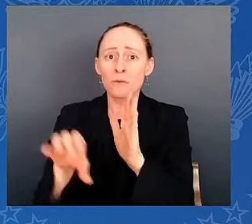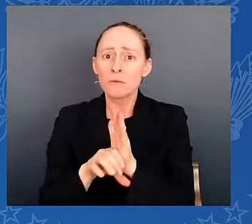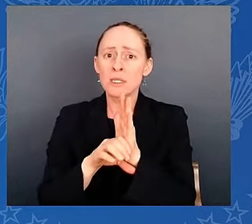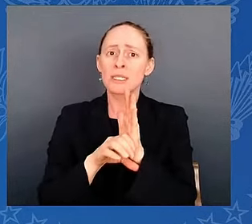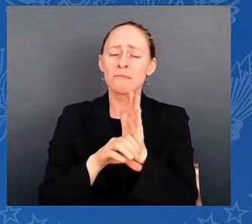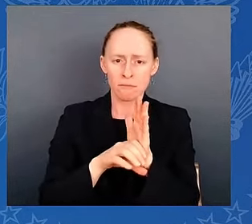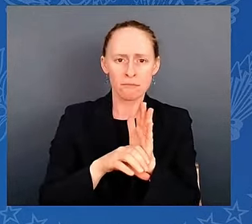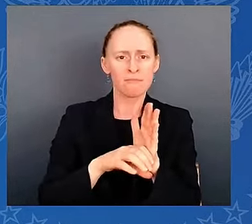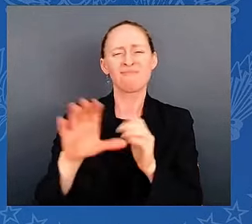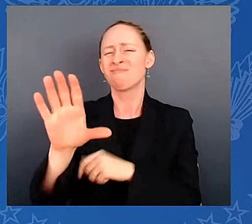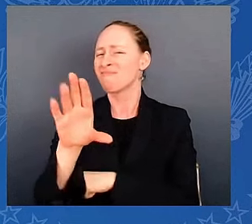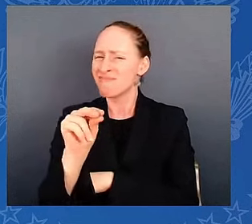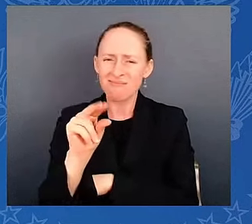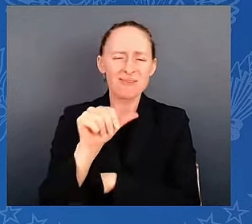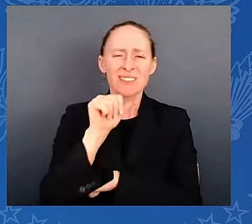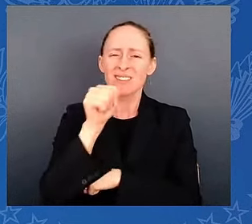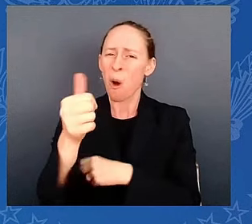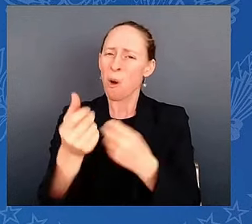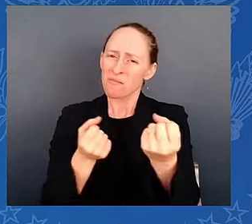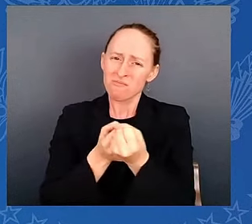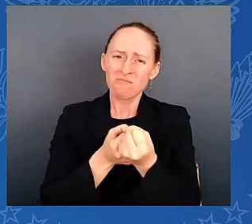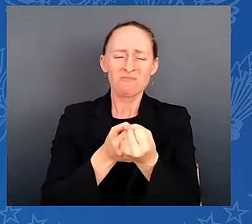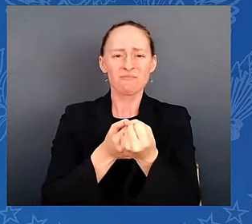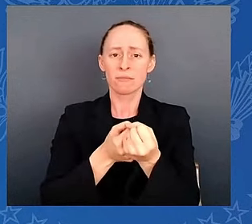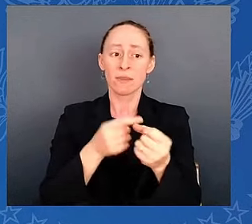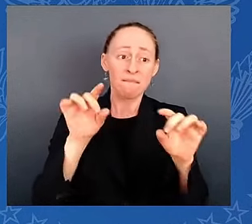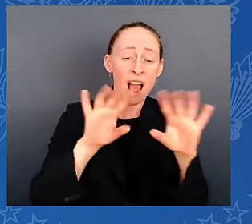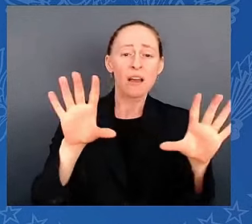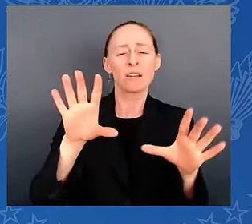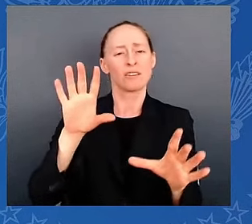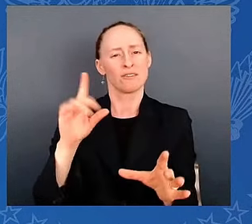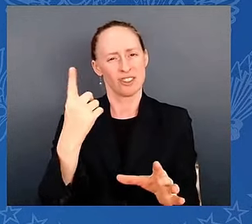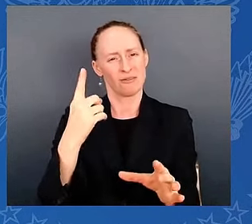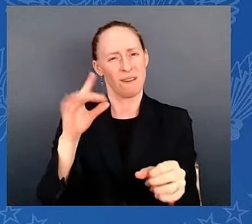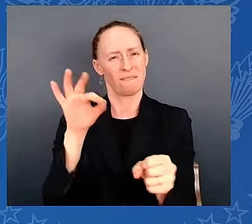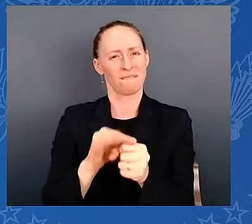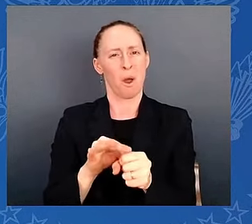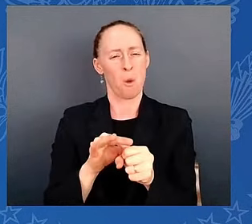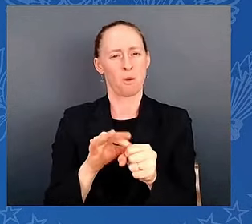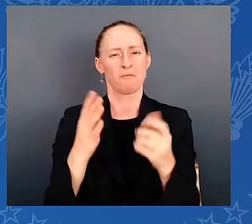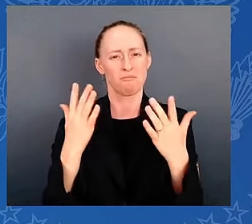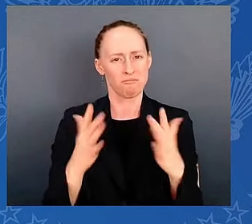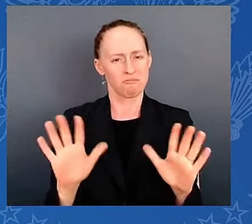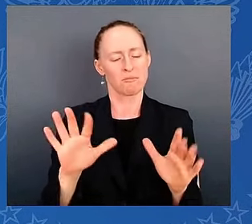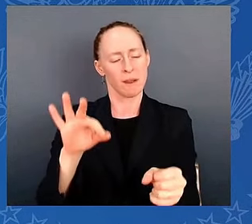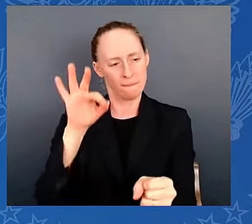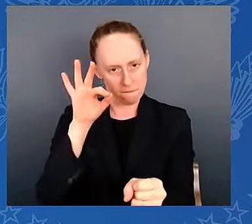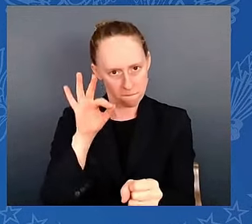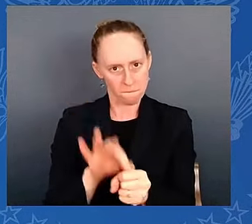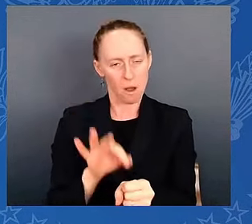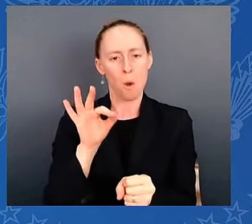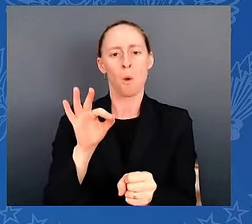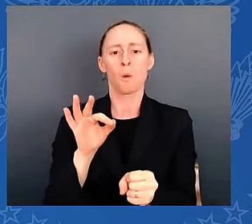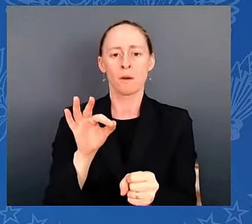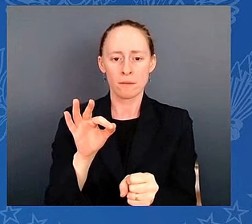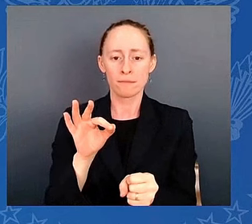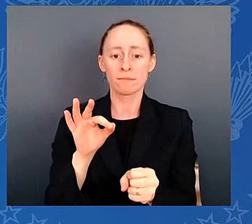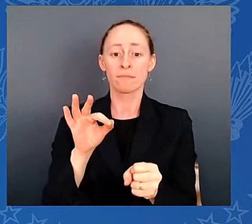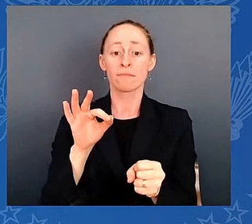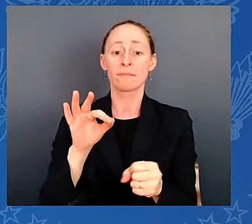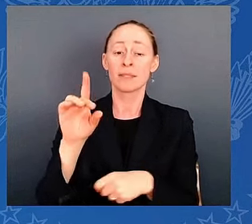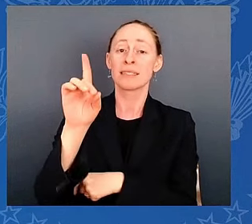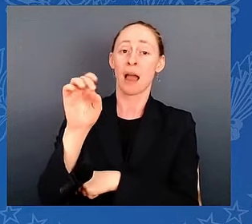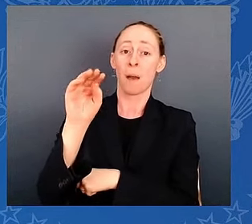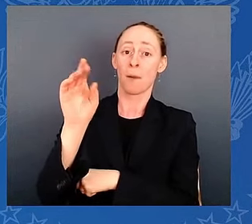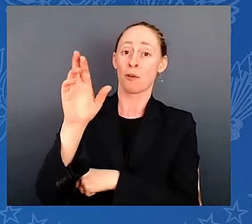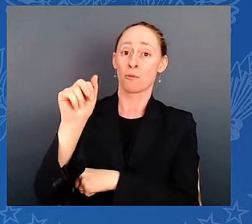That's how democracy should work. We debate and disagree. We compare and contrast the character of the candidates, the